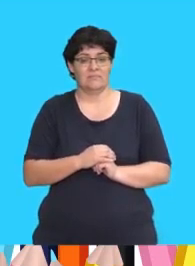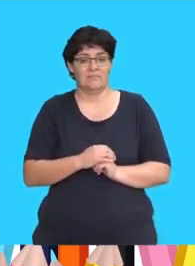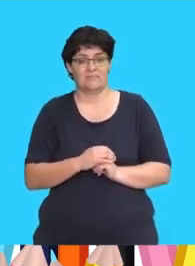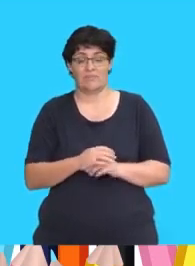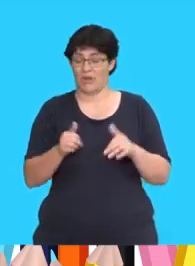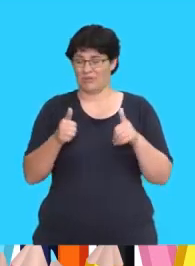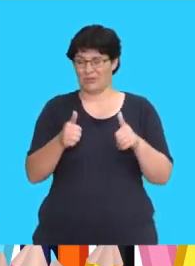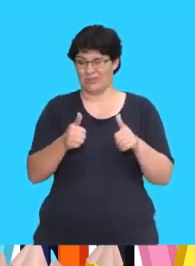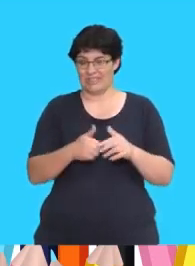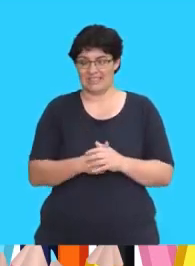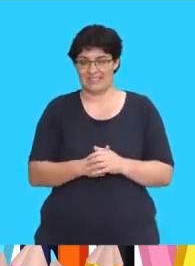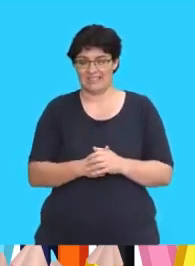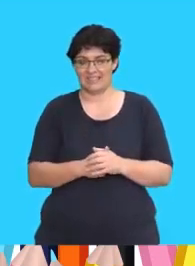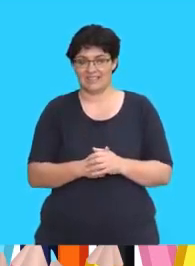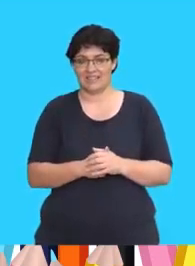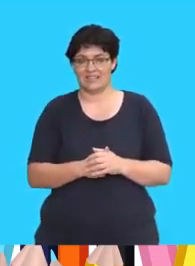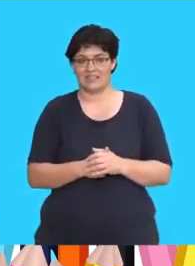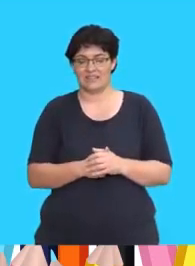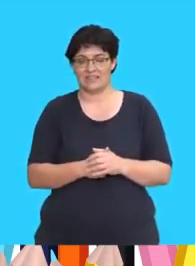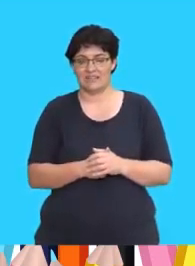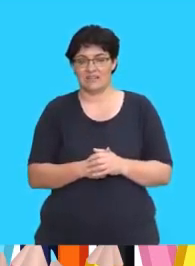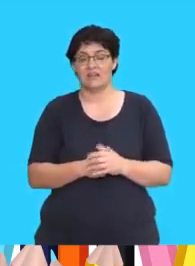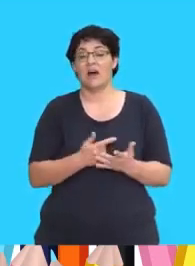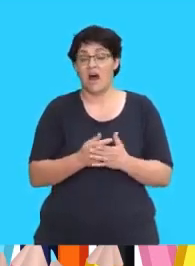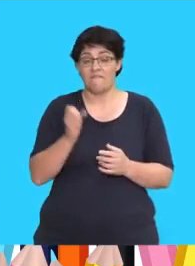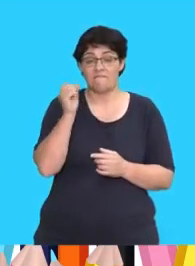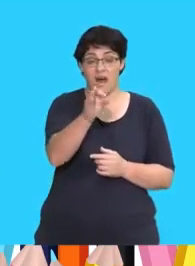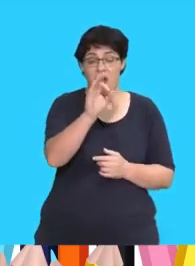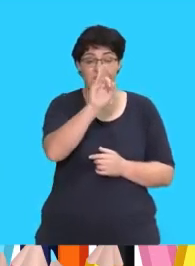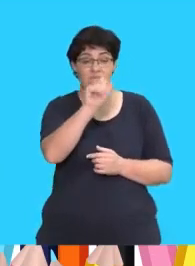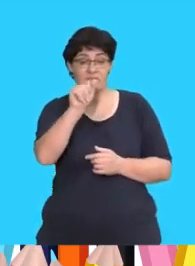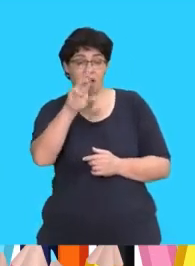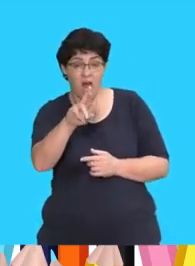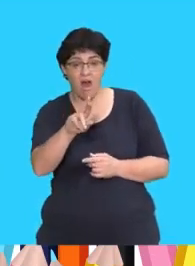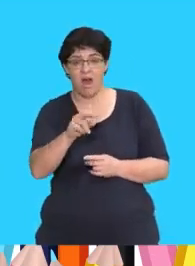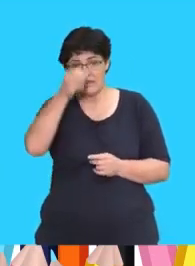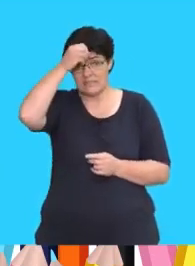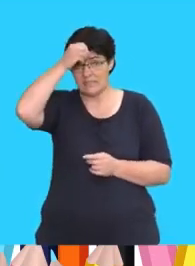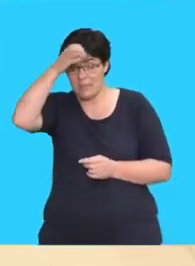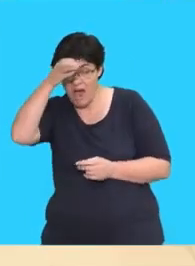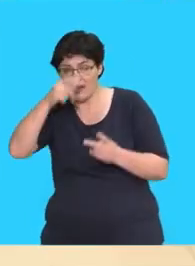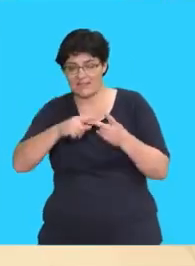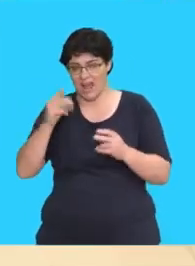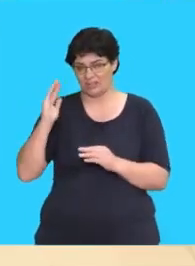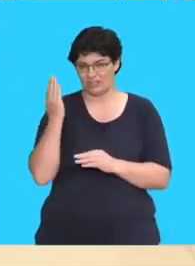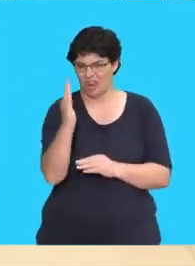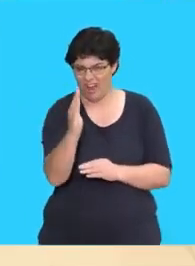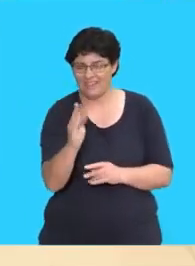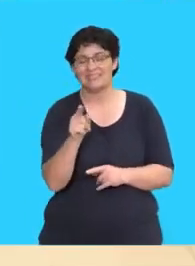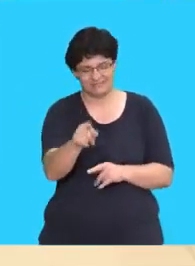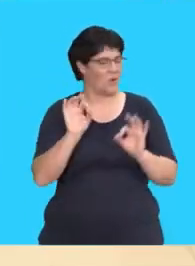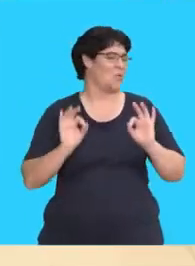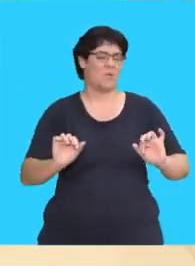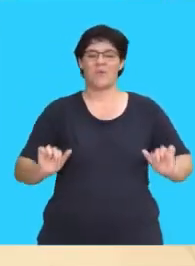Good! Far, smart, sharks. Well done,